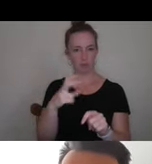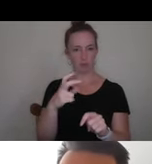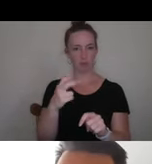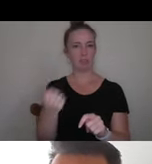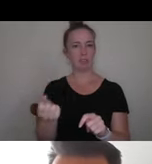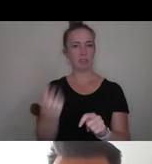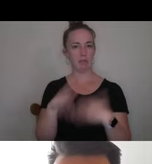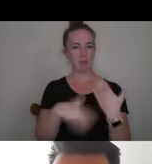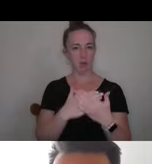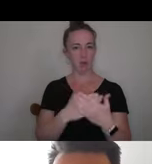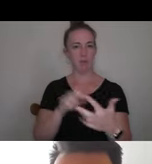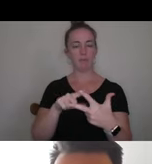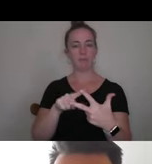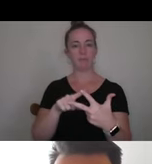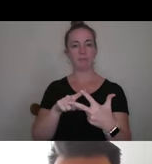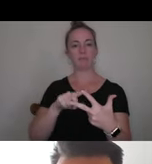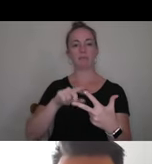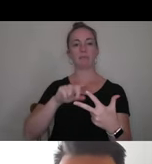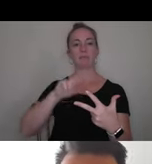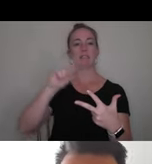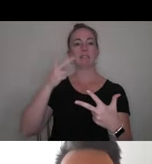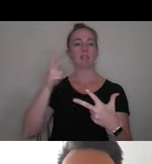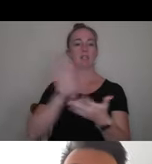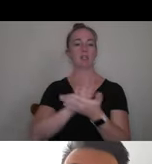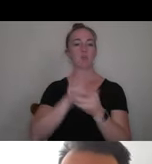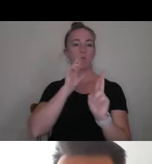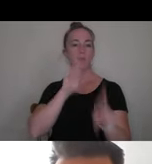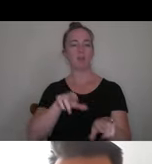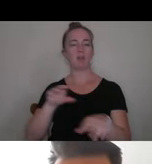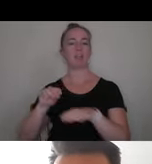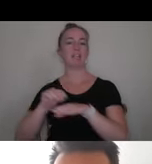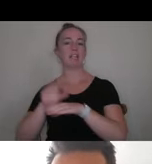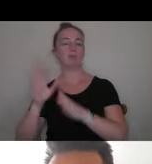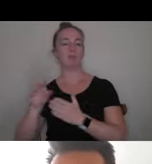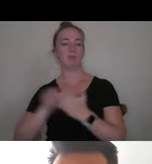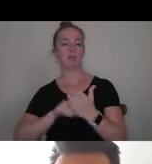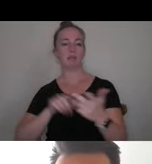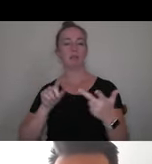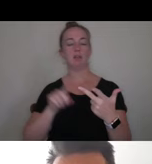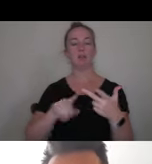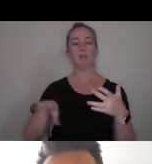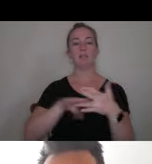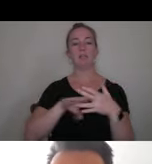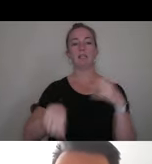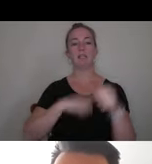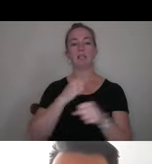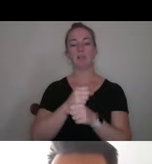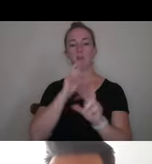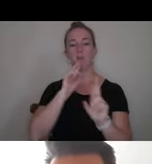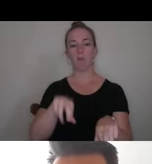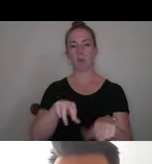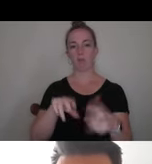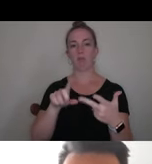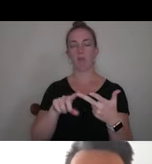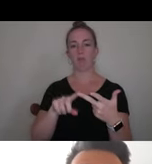secondary school report, which is filled out by your guidance counselor, and a mid-year report if you're applying regular decision to see how you've done